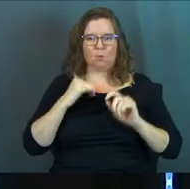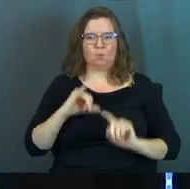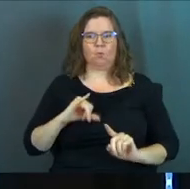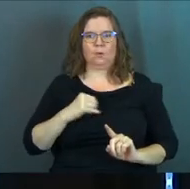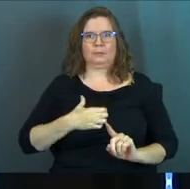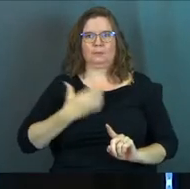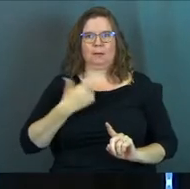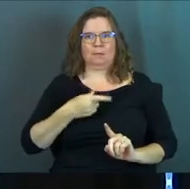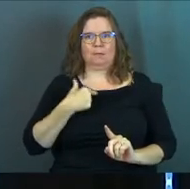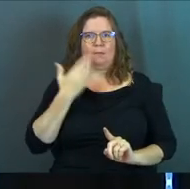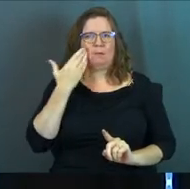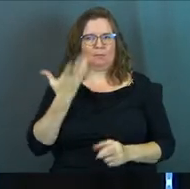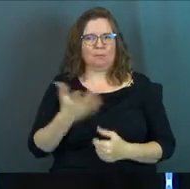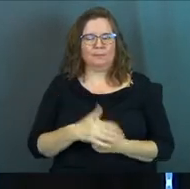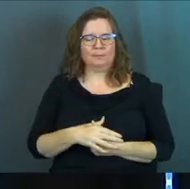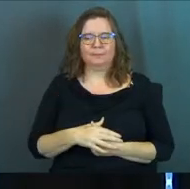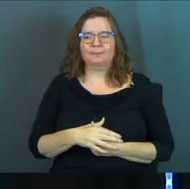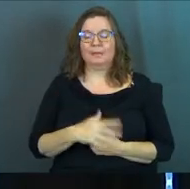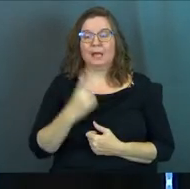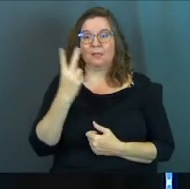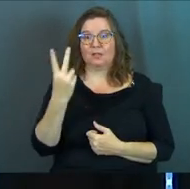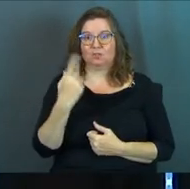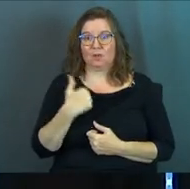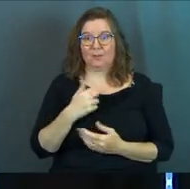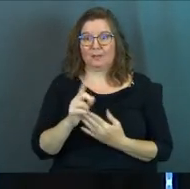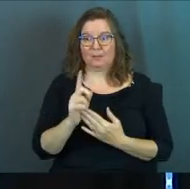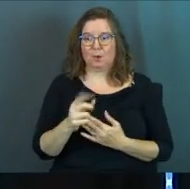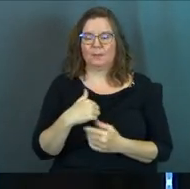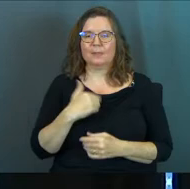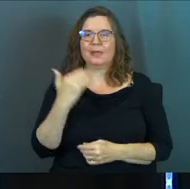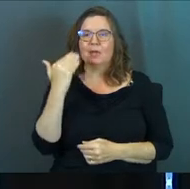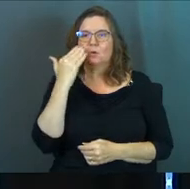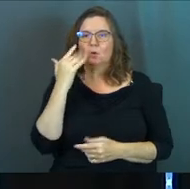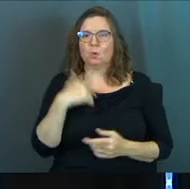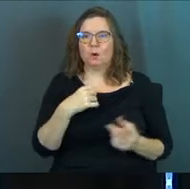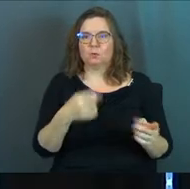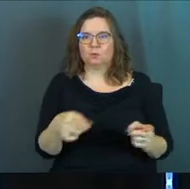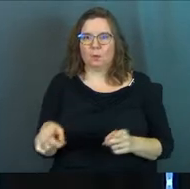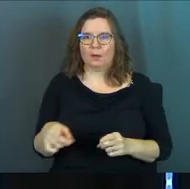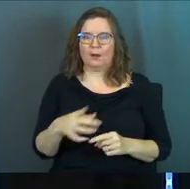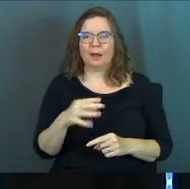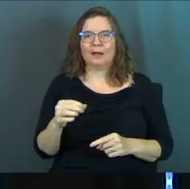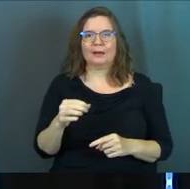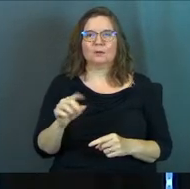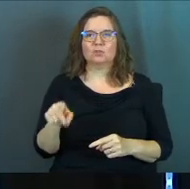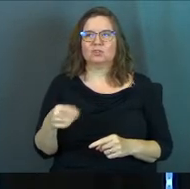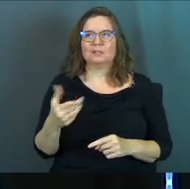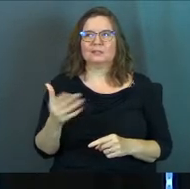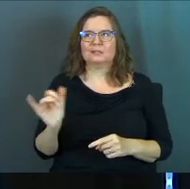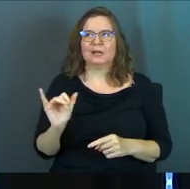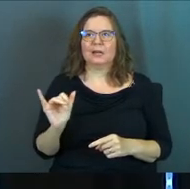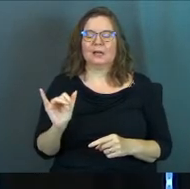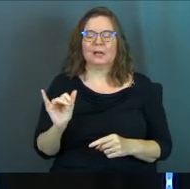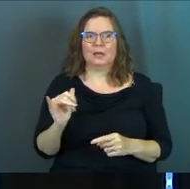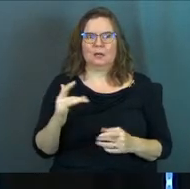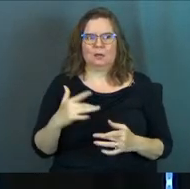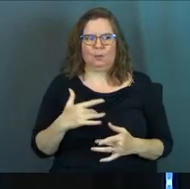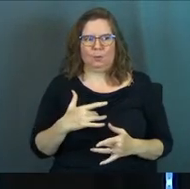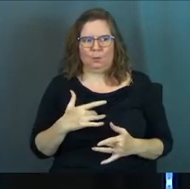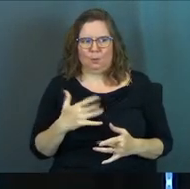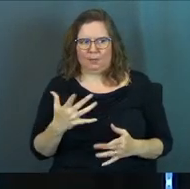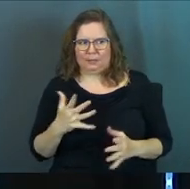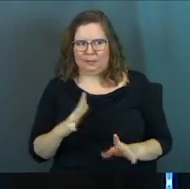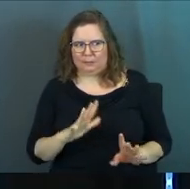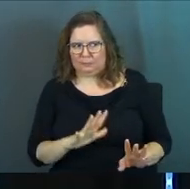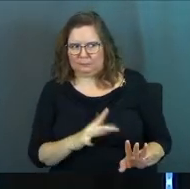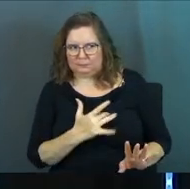actually looks like. And they saw me in the moment and they knew what was going on and it was just this like, what's happening